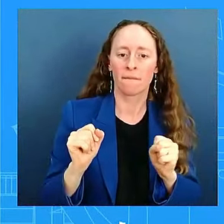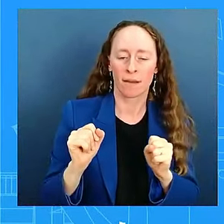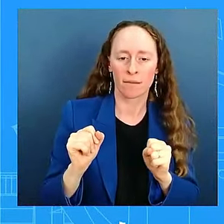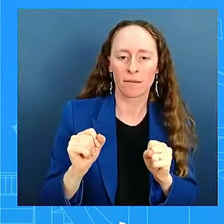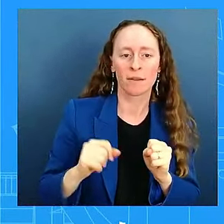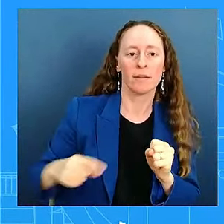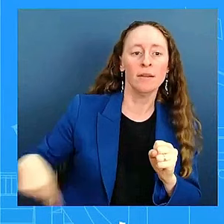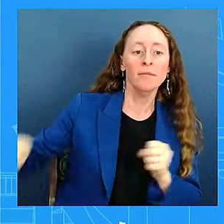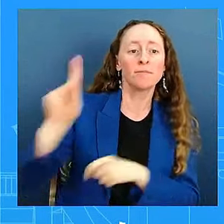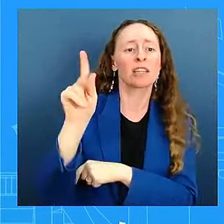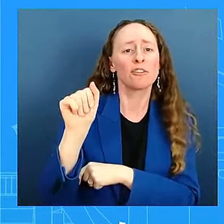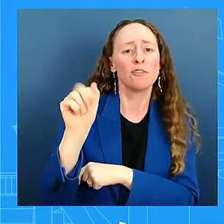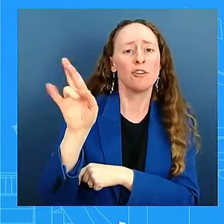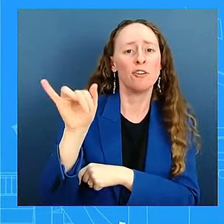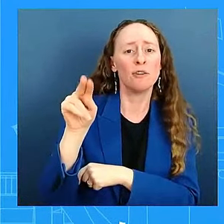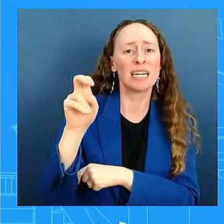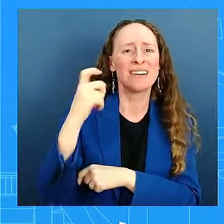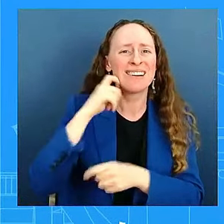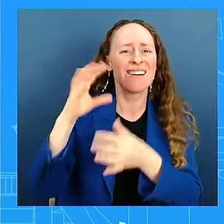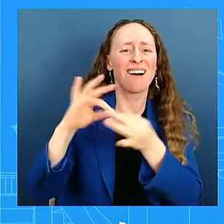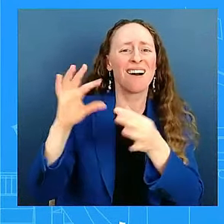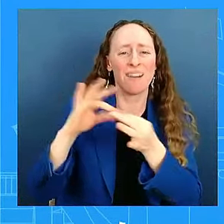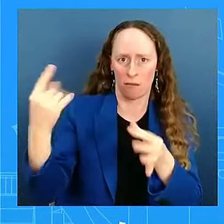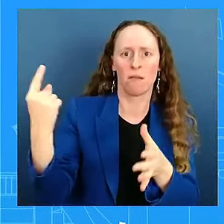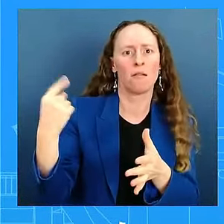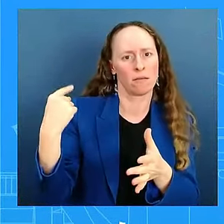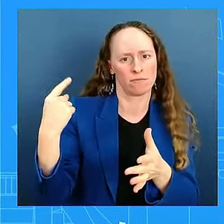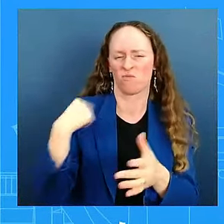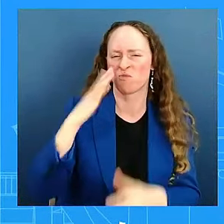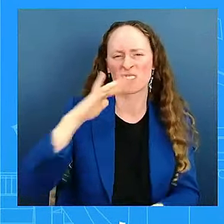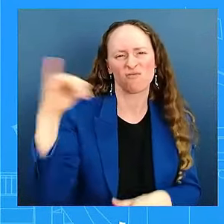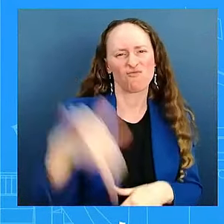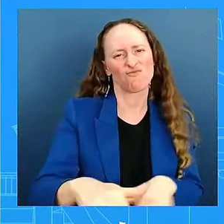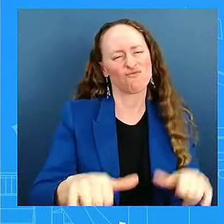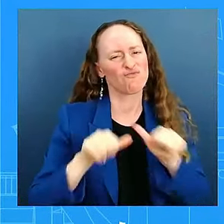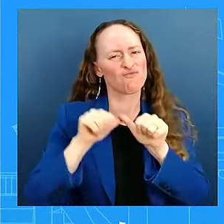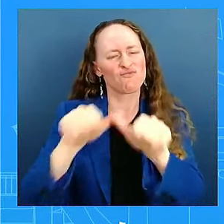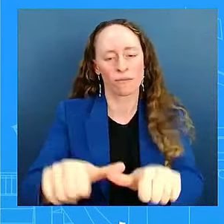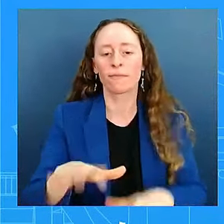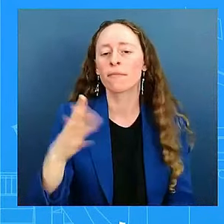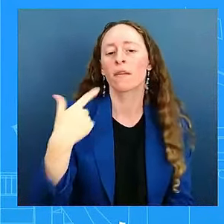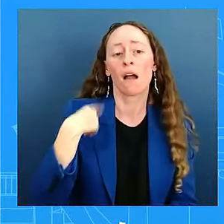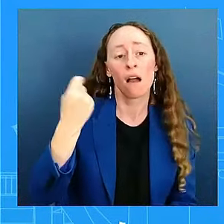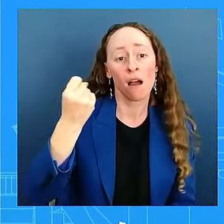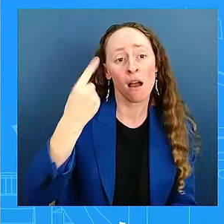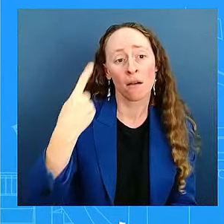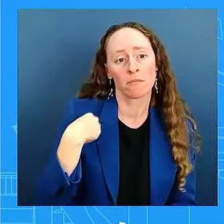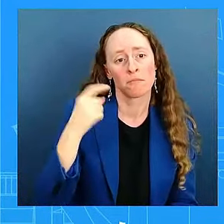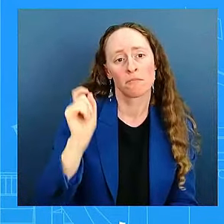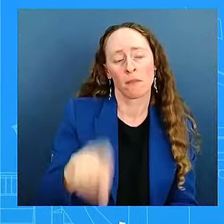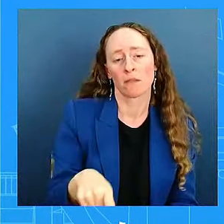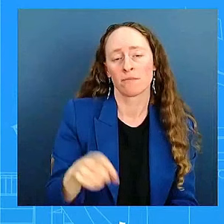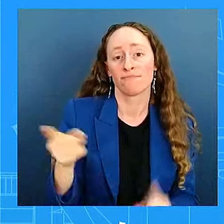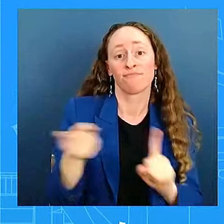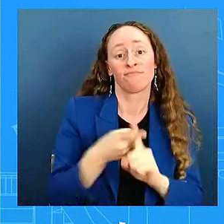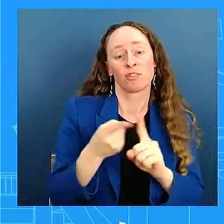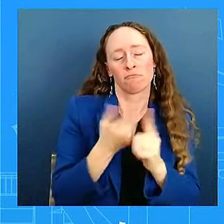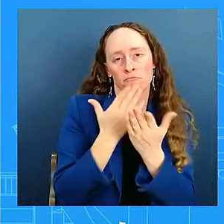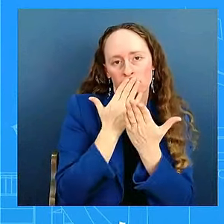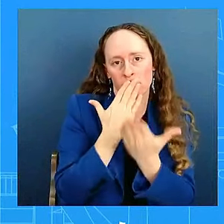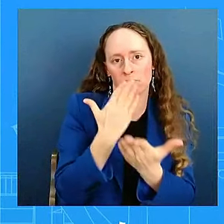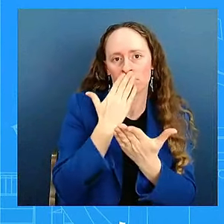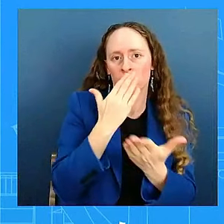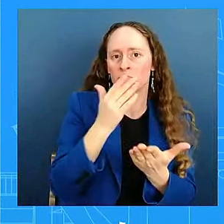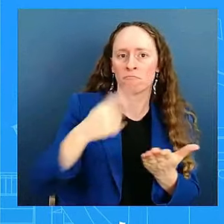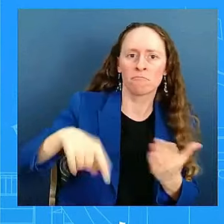long haul as well. And I must pay tribute to the heroic men and women, not only of the Federal Emergency